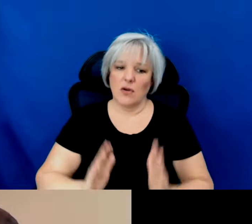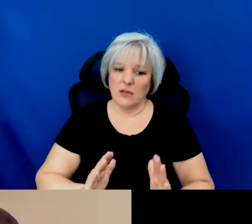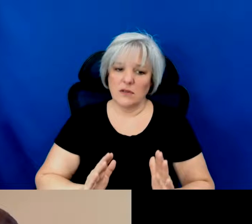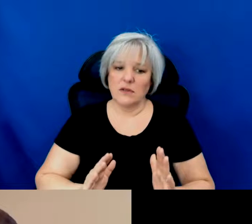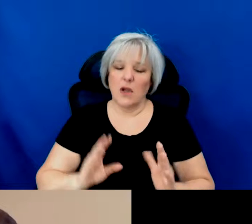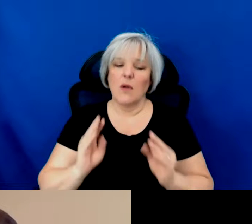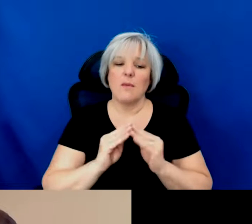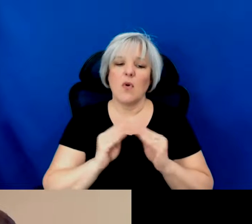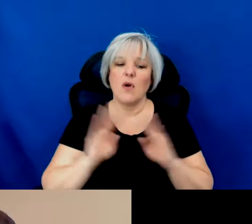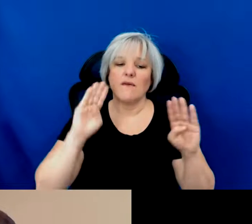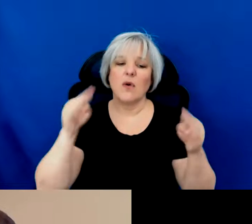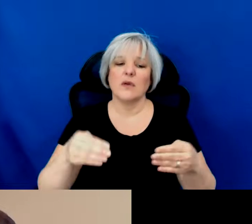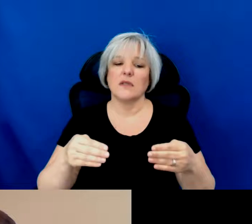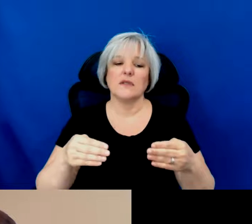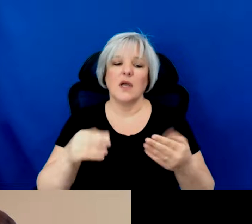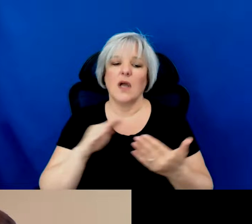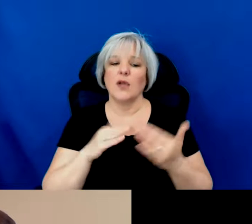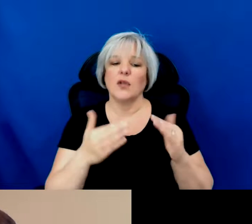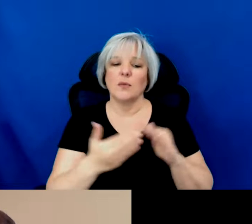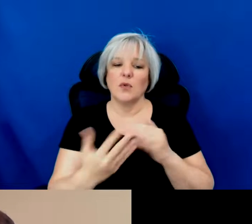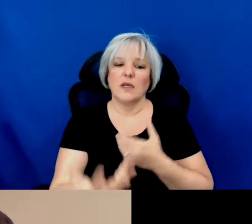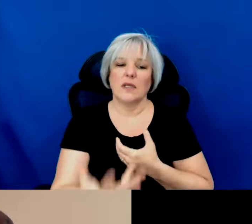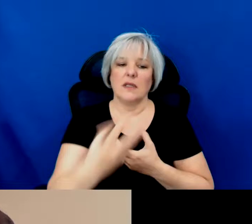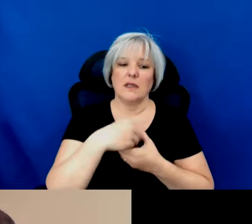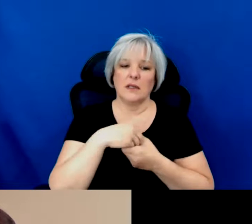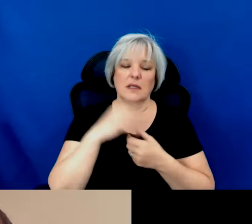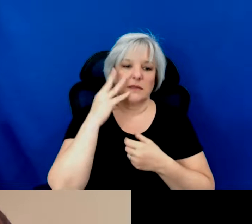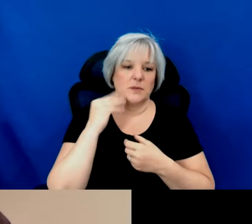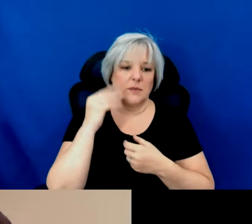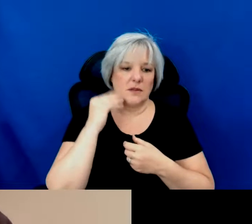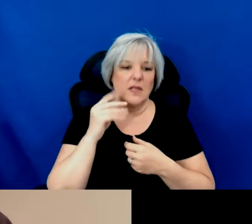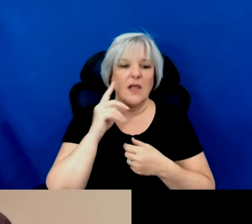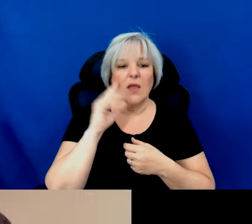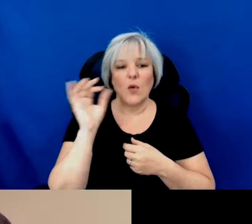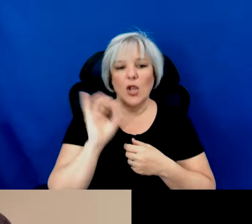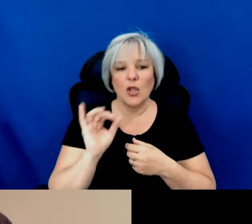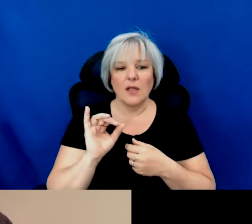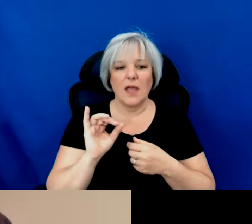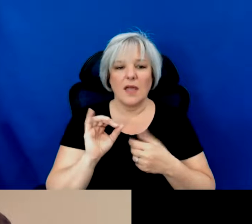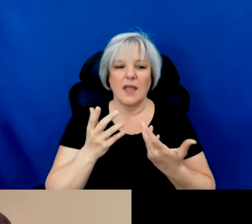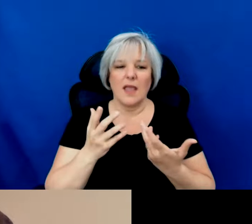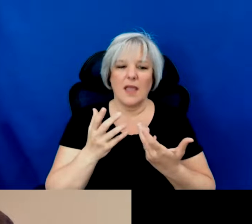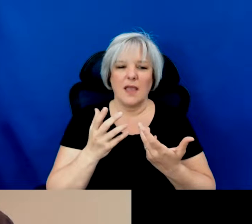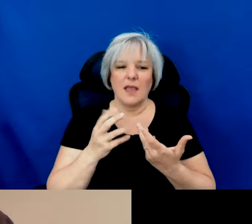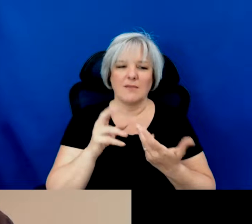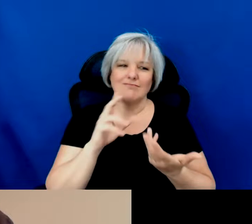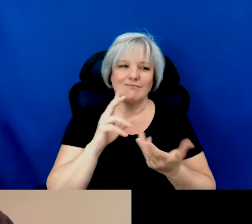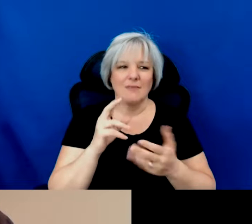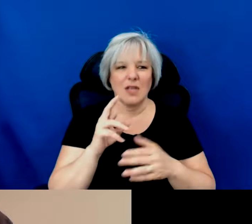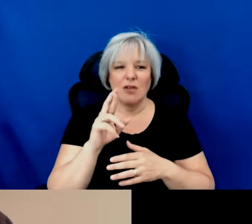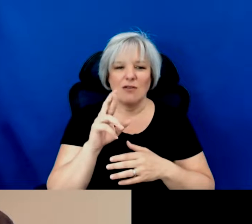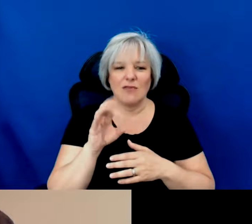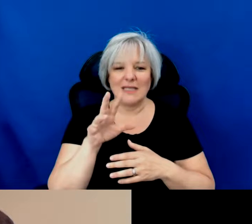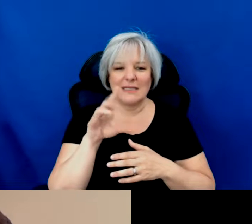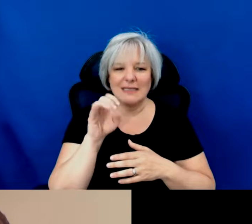interested in a community engaged experience that might look more like a residency than a than a booked